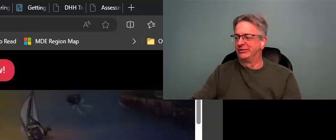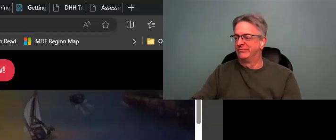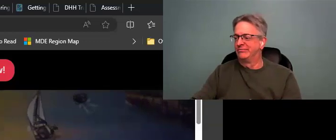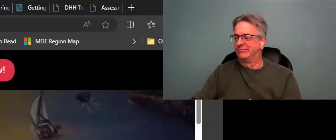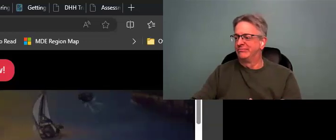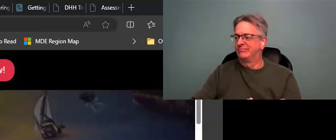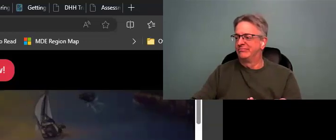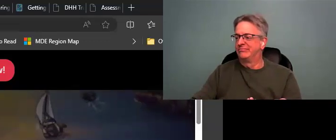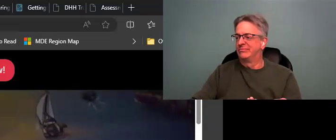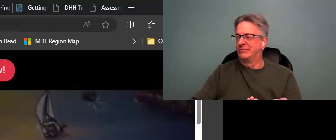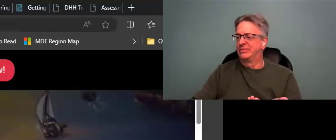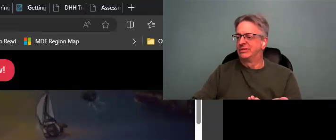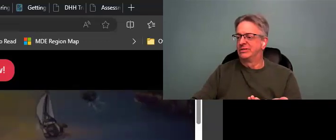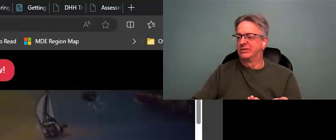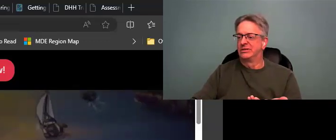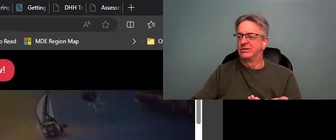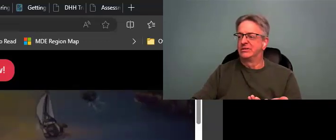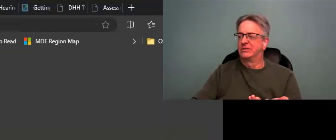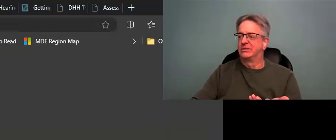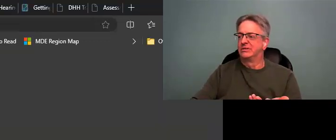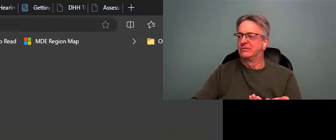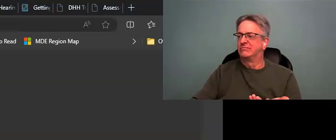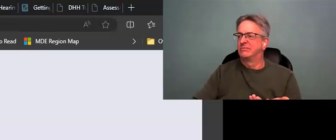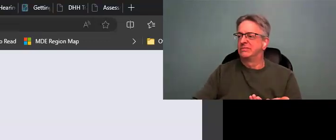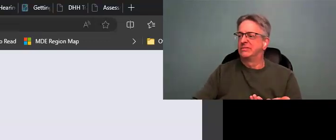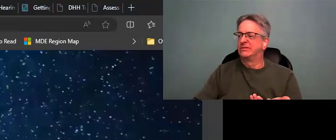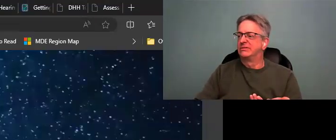have captioning, but it's talking about self-exploration.